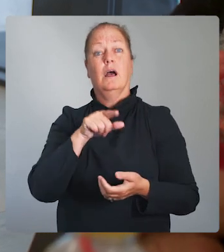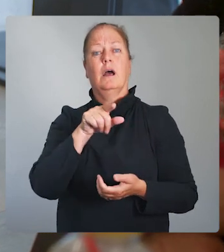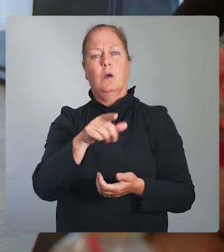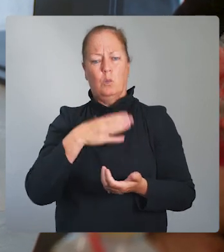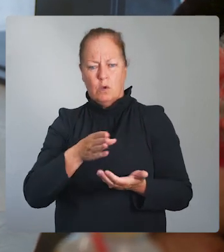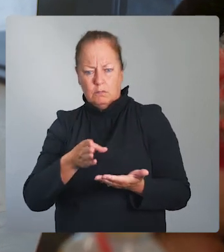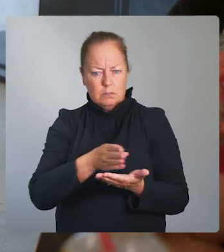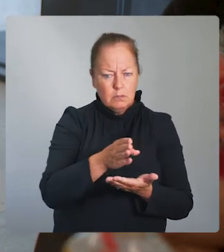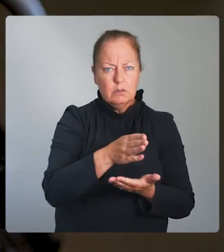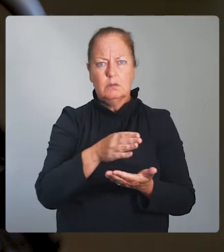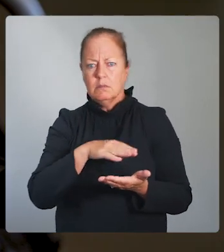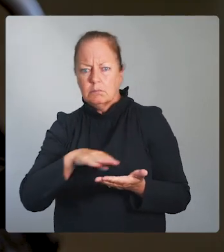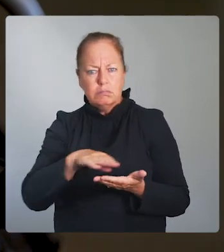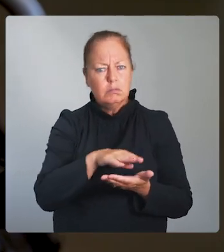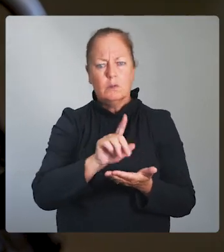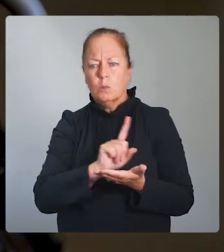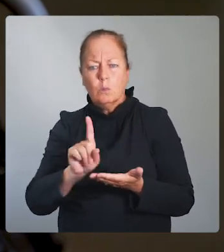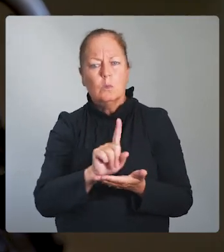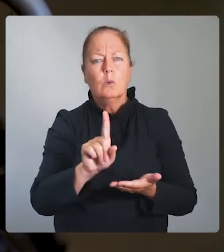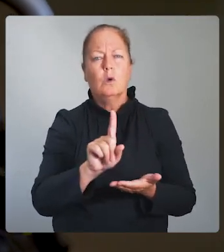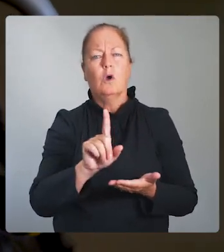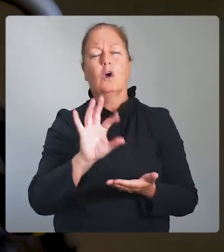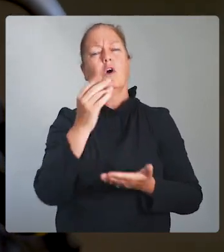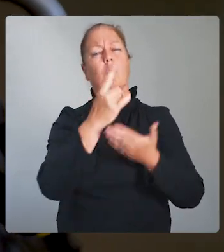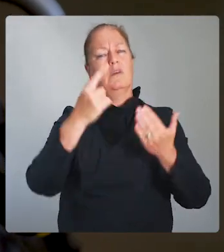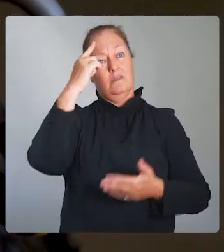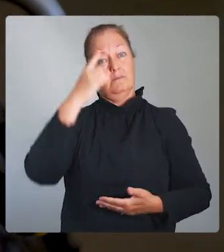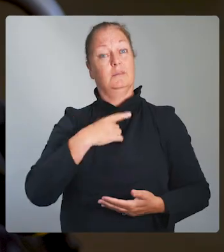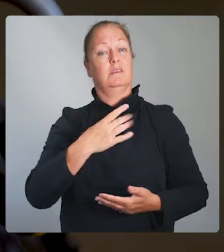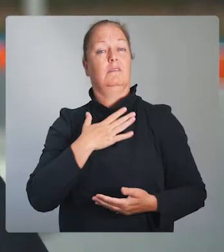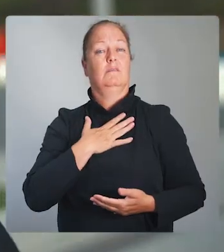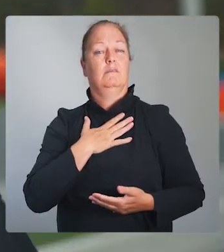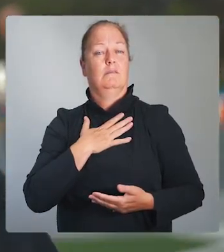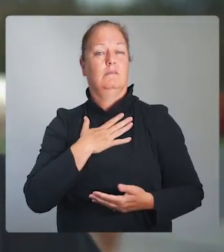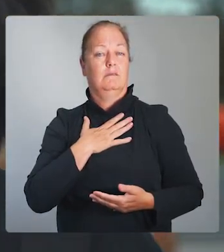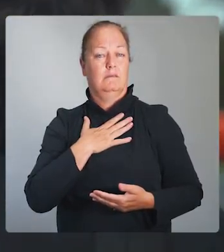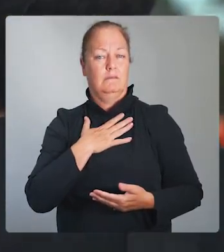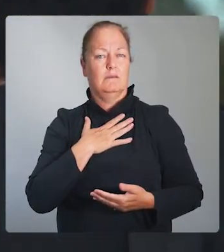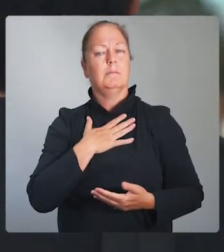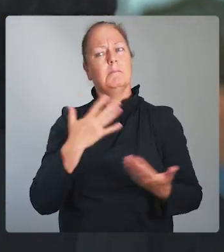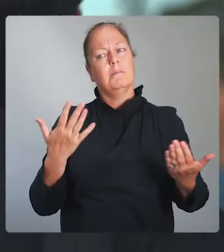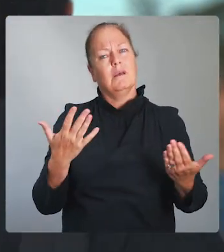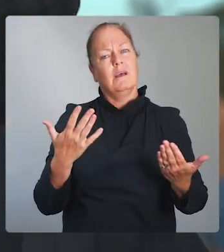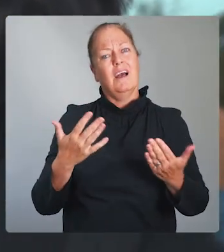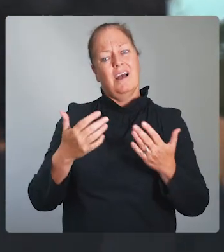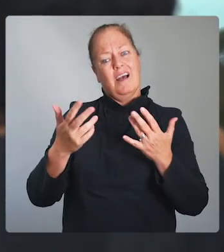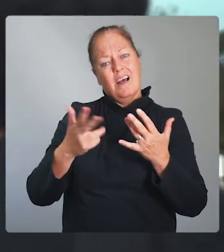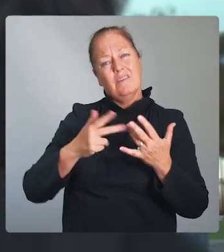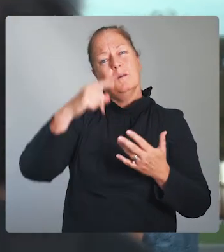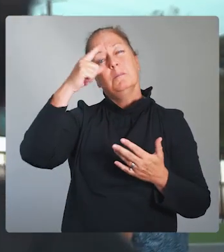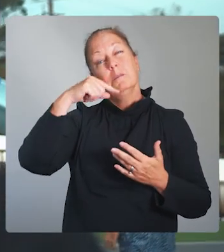four, knowing me for other